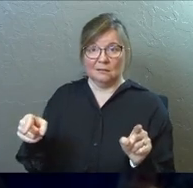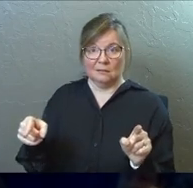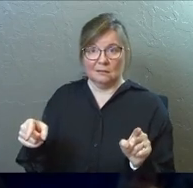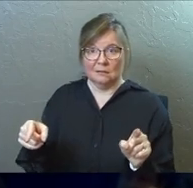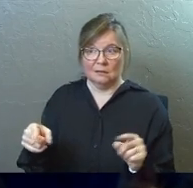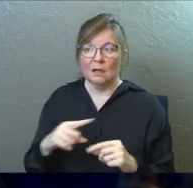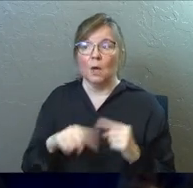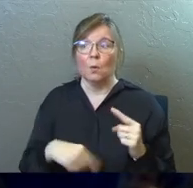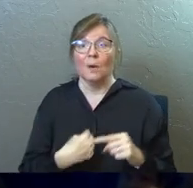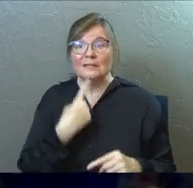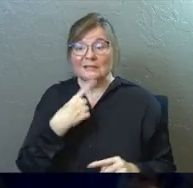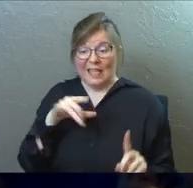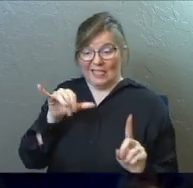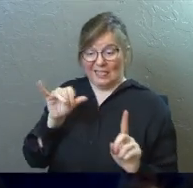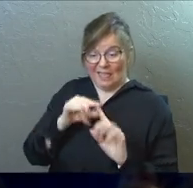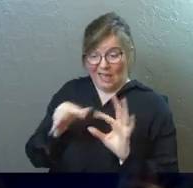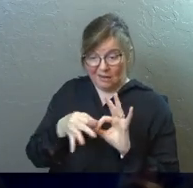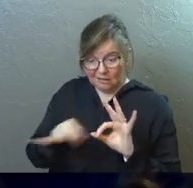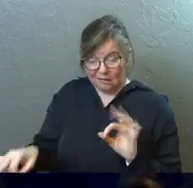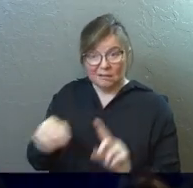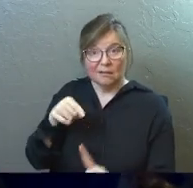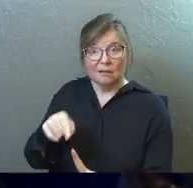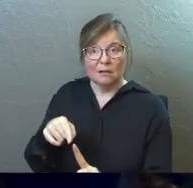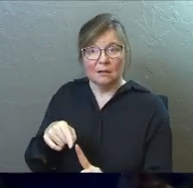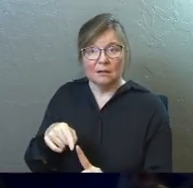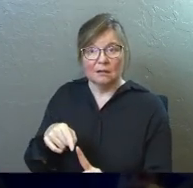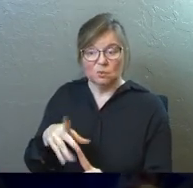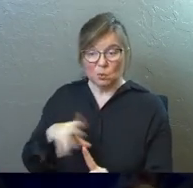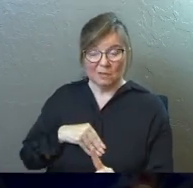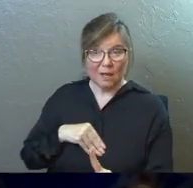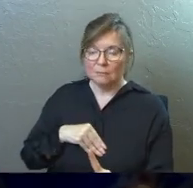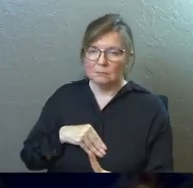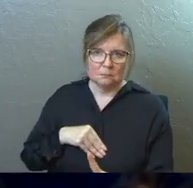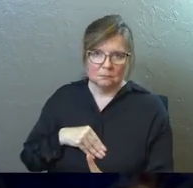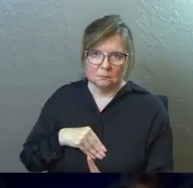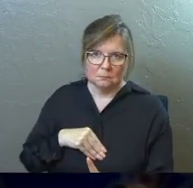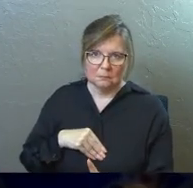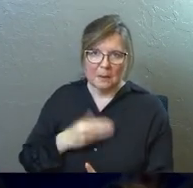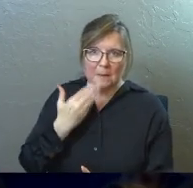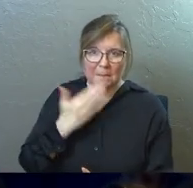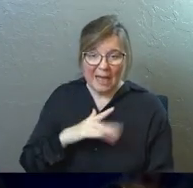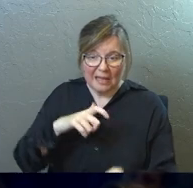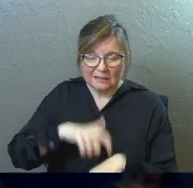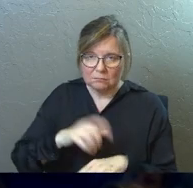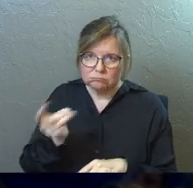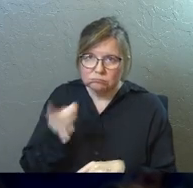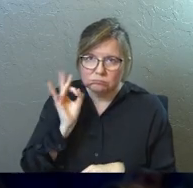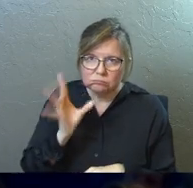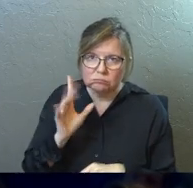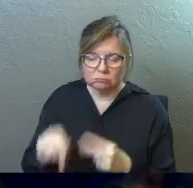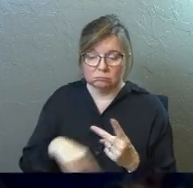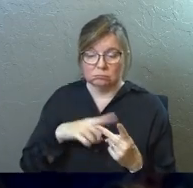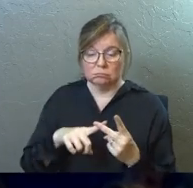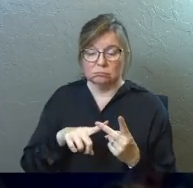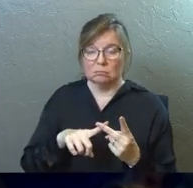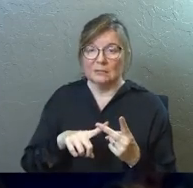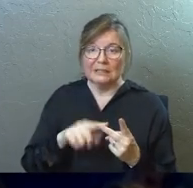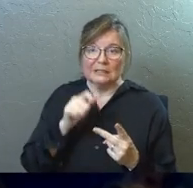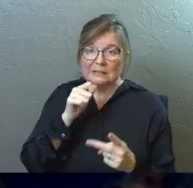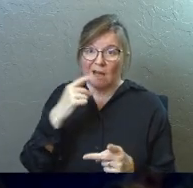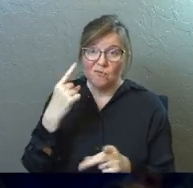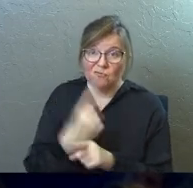And when they say that to you, not only is it poorly timed, but it is absolutely